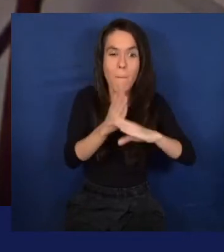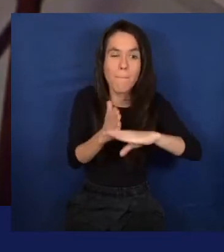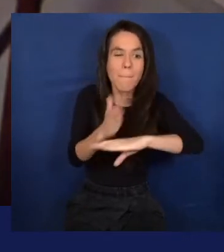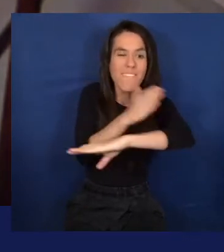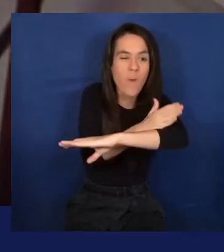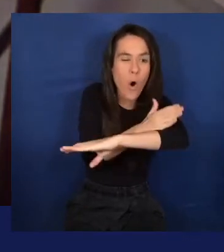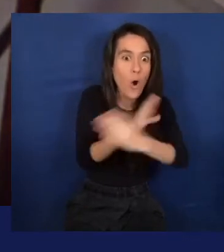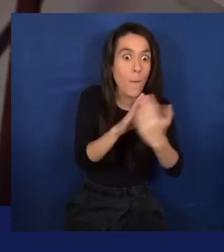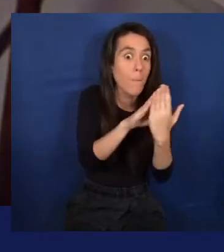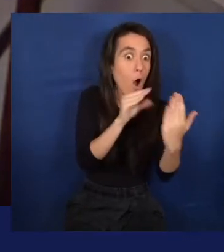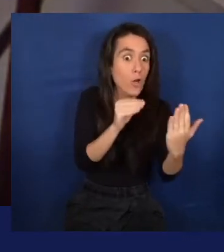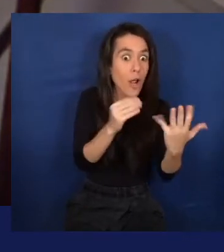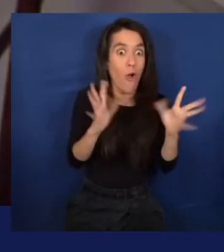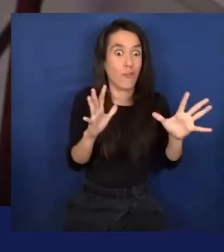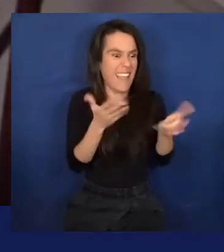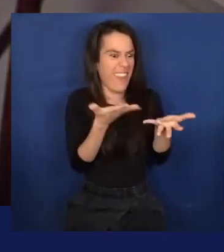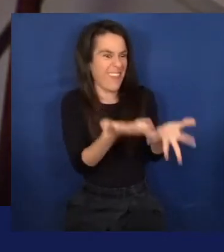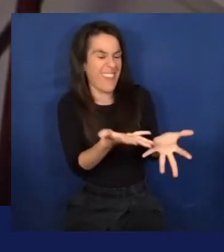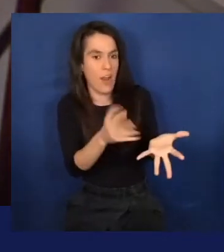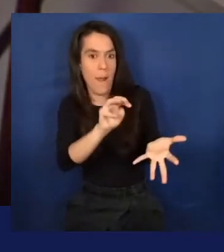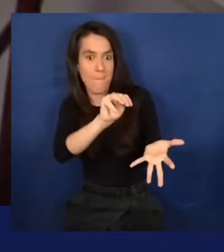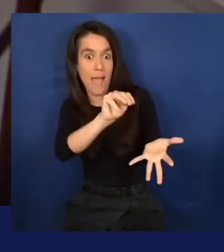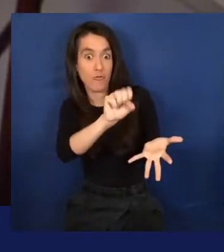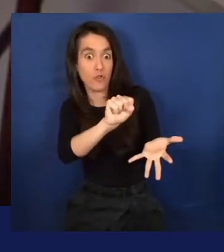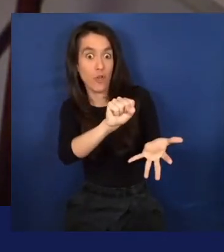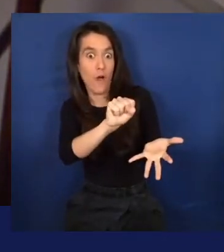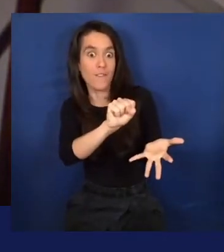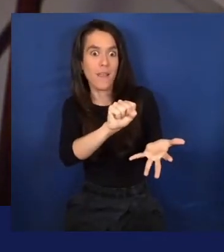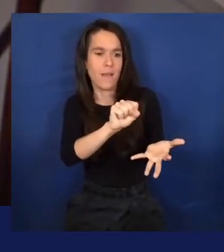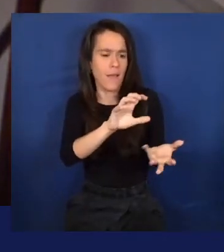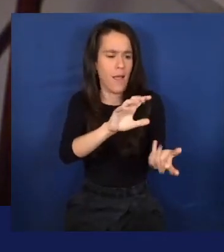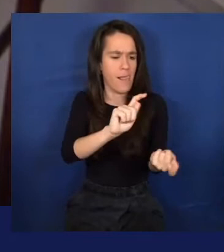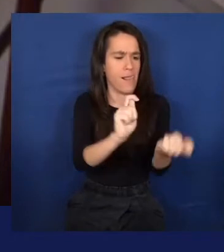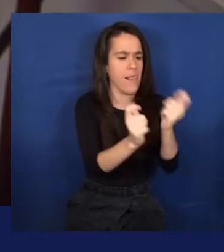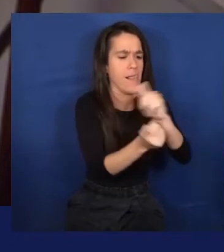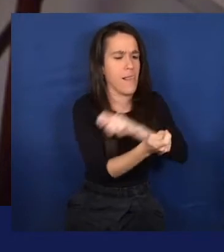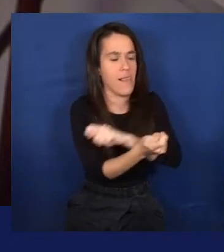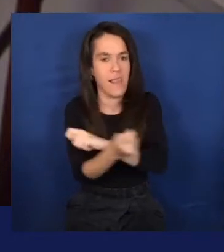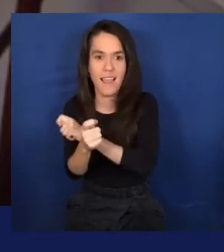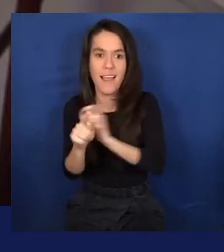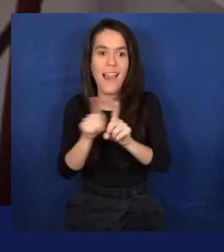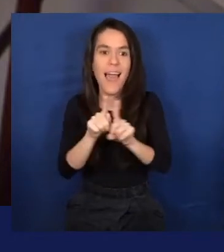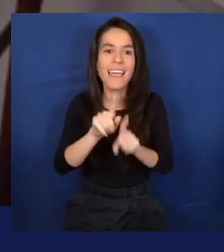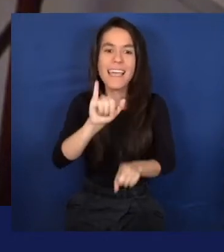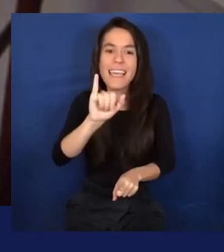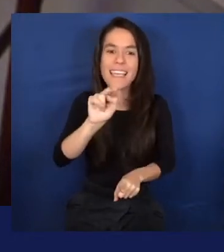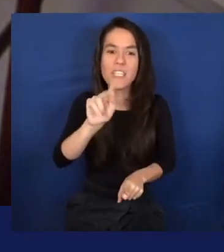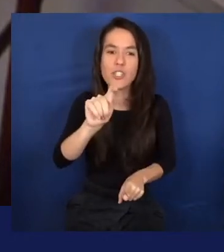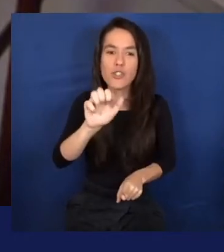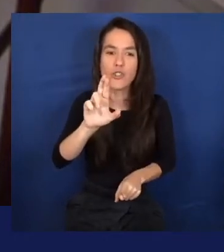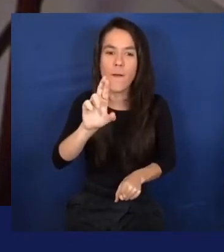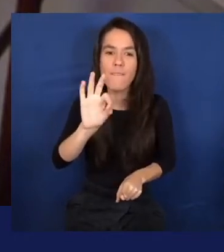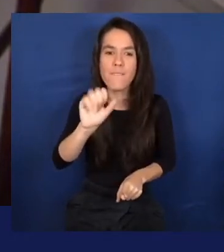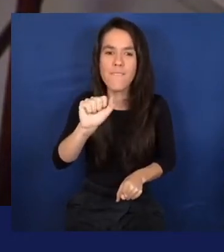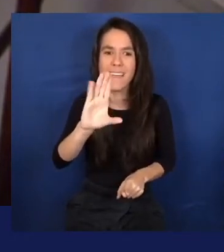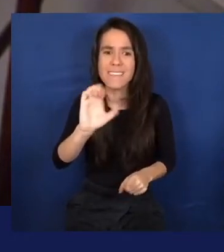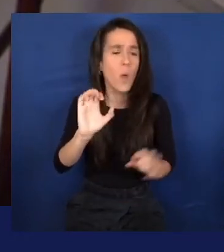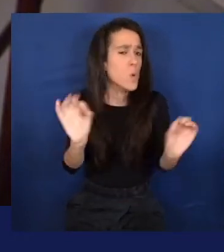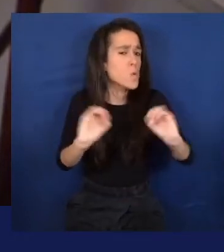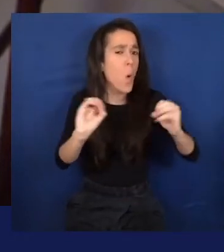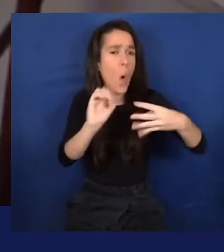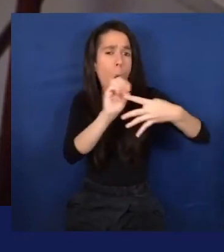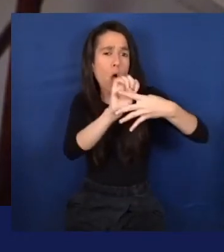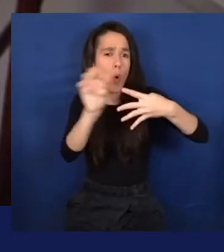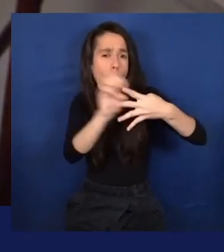and just use it as an interface. So you don't have to code, you can just upload images. We will see that later